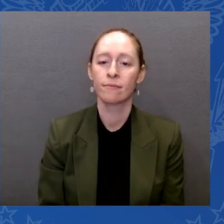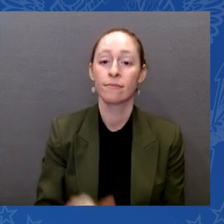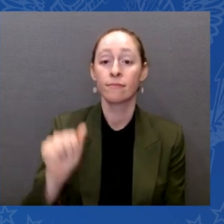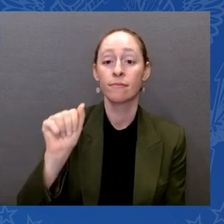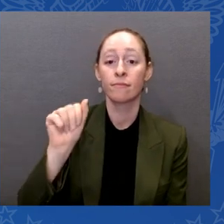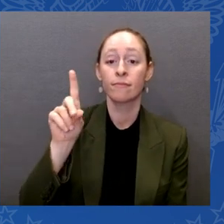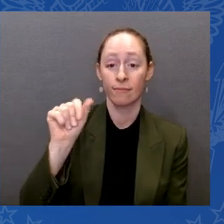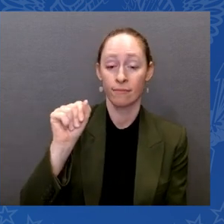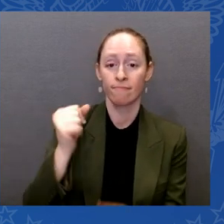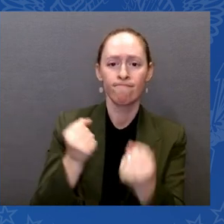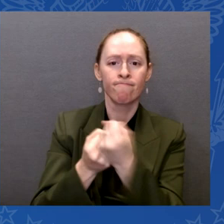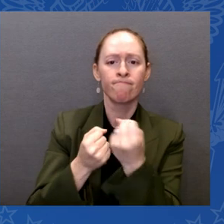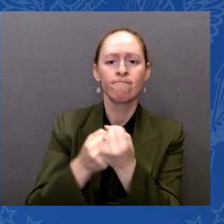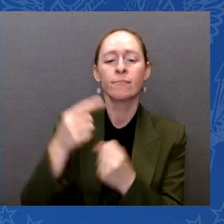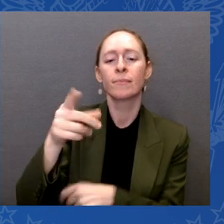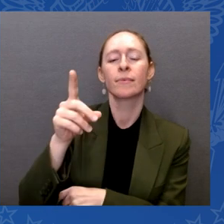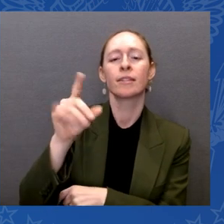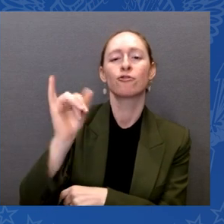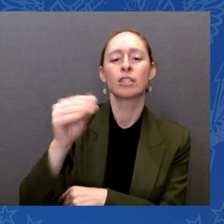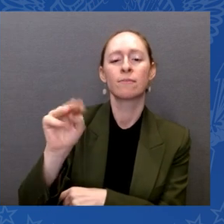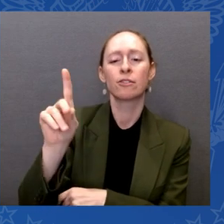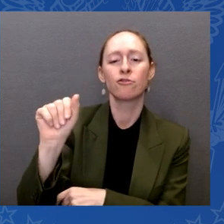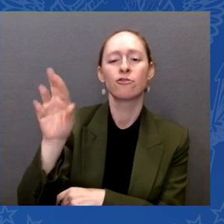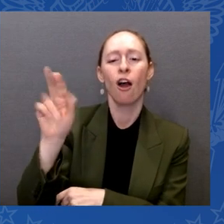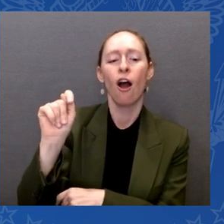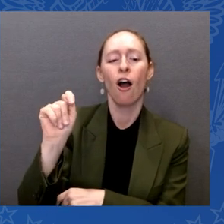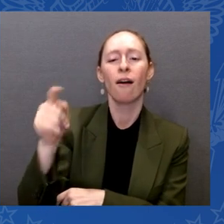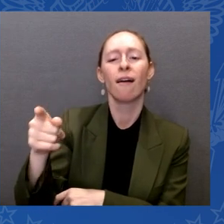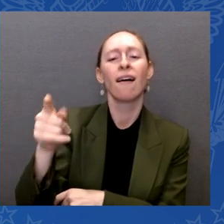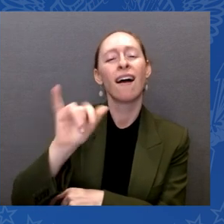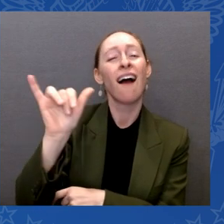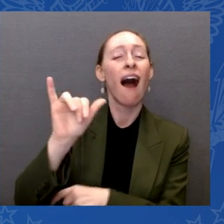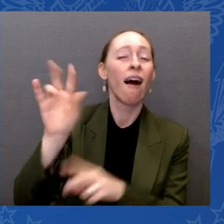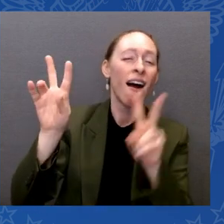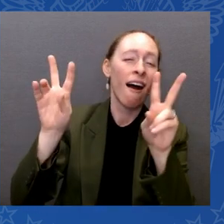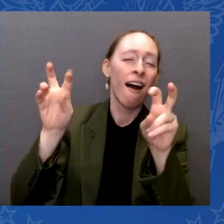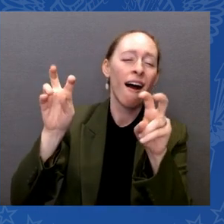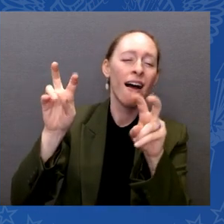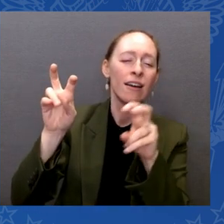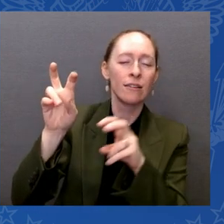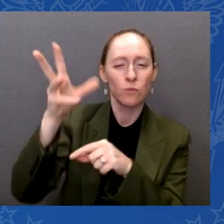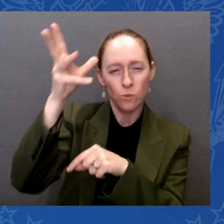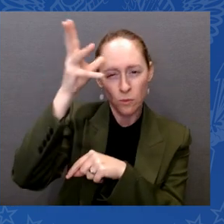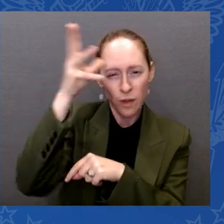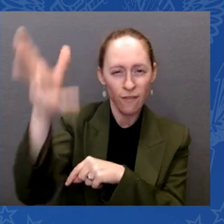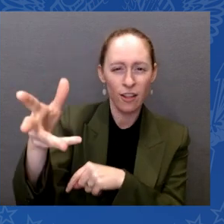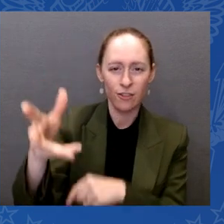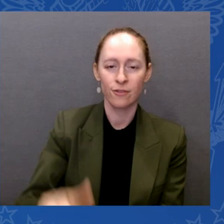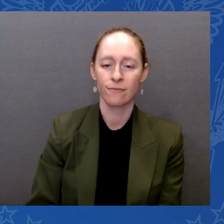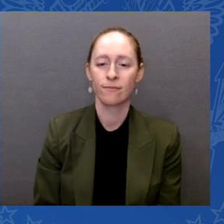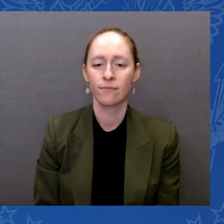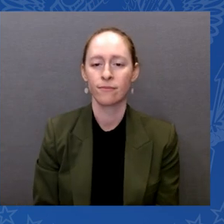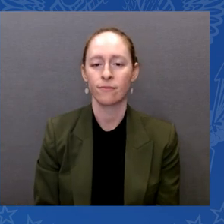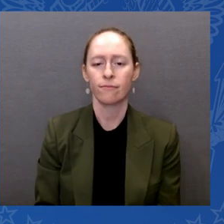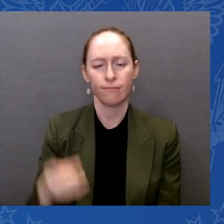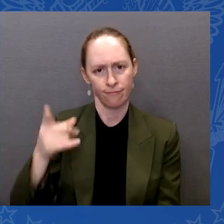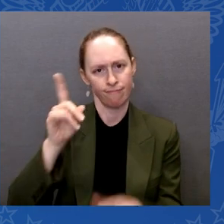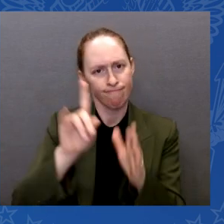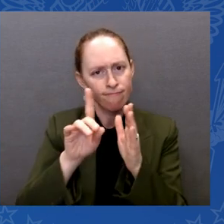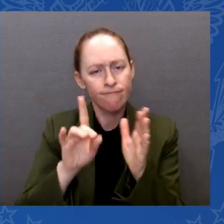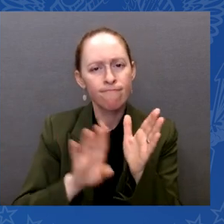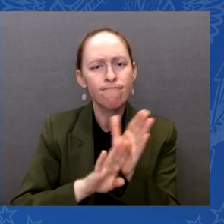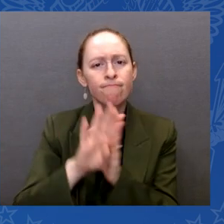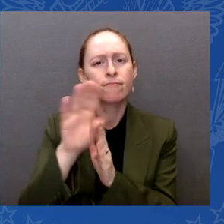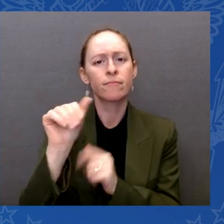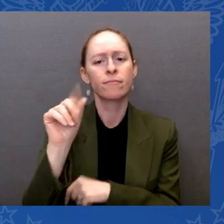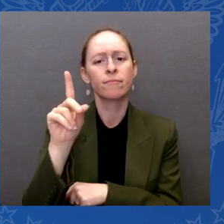in 1990. The ADA, he said, wrote in 1990 about the ADA. He said, the ADA is only the beginning. It's not